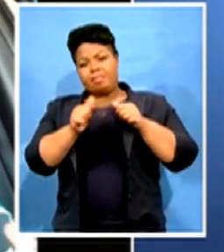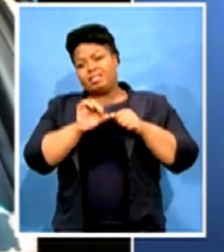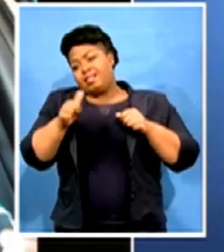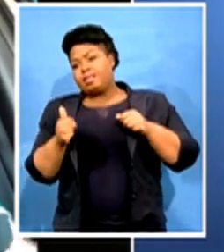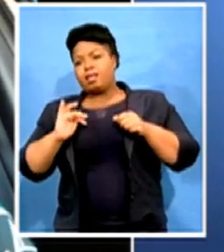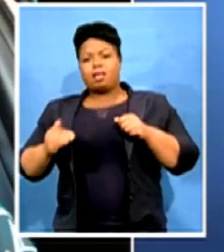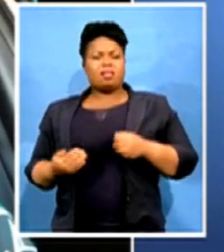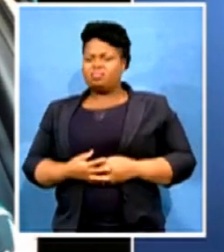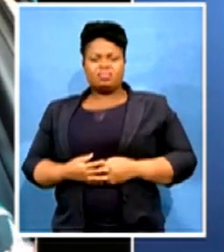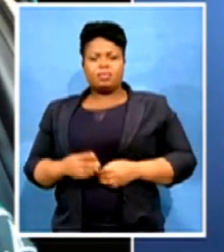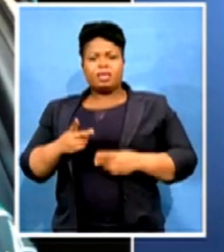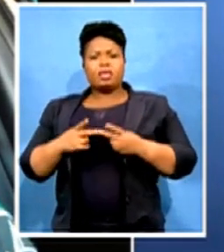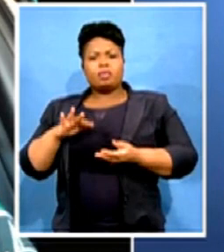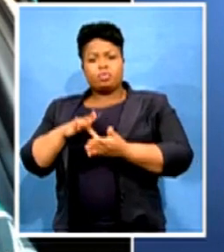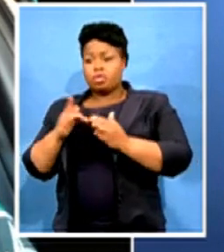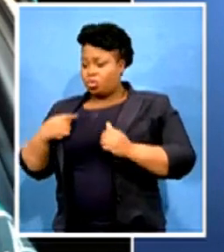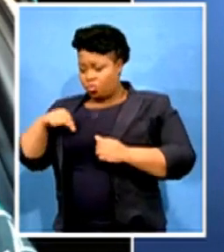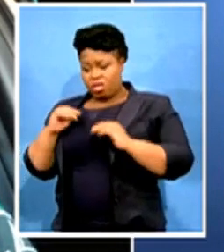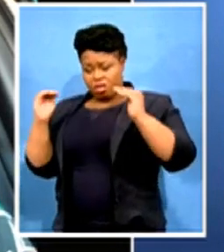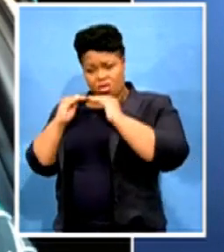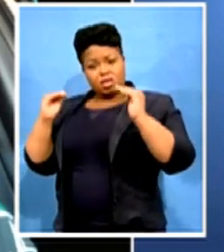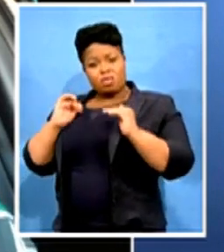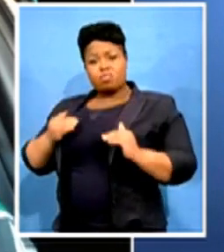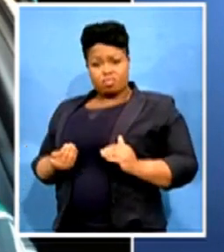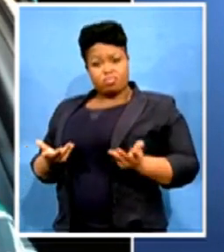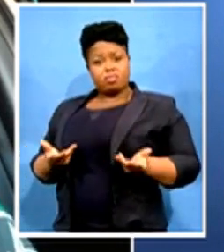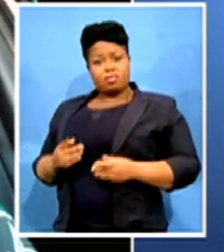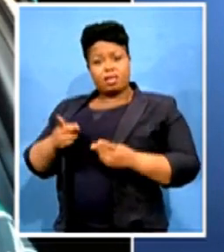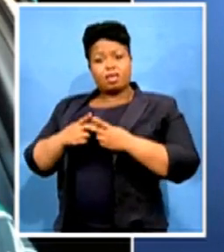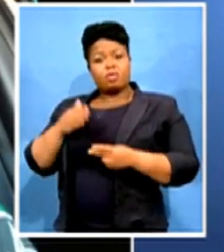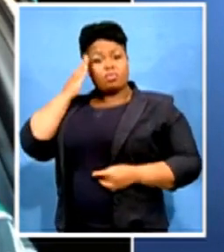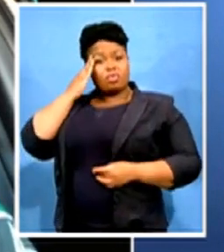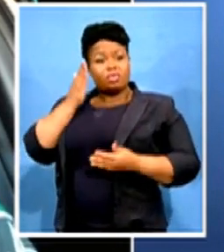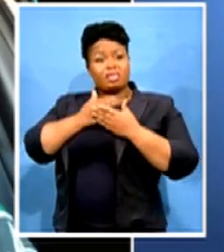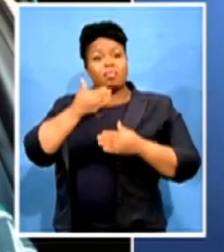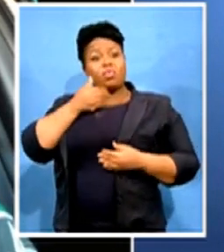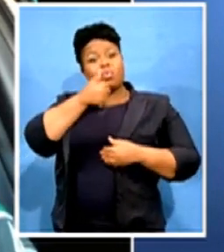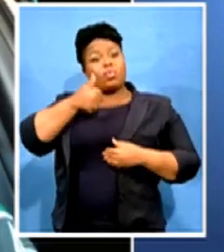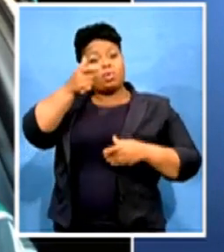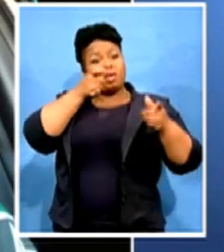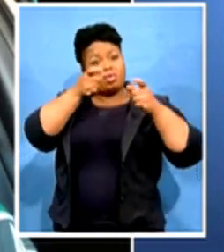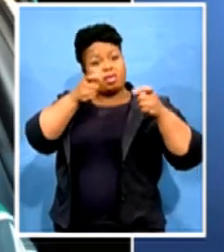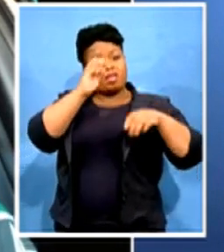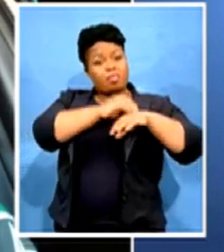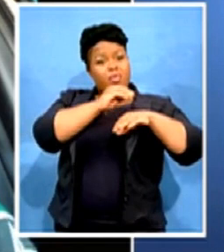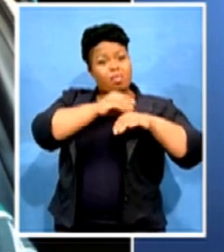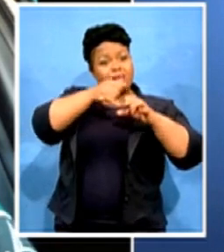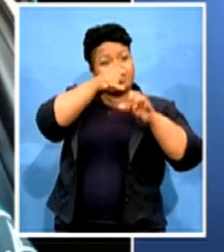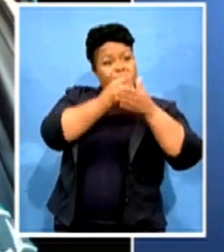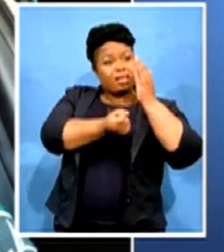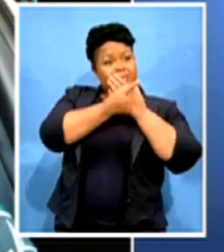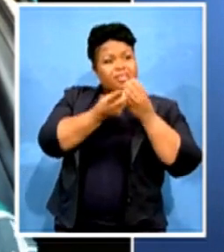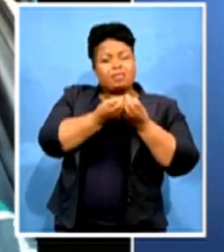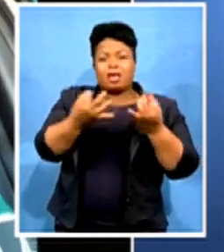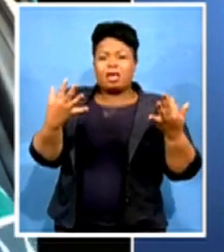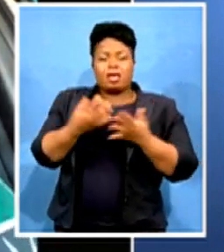And we understand that those that are in charge, when there are problems, there are so many ways to deal with the problems organizationally. You